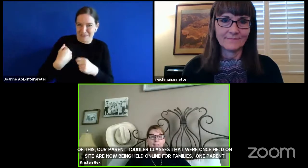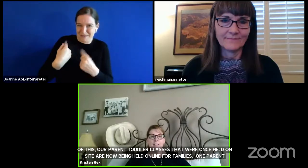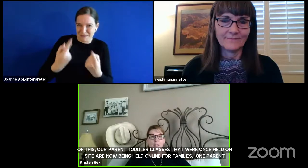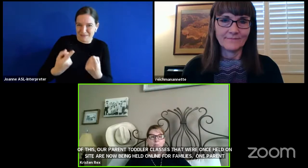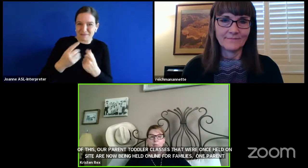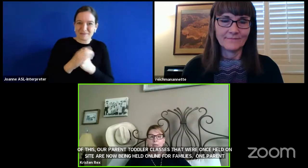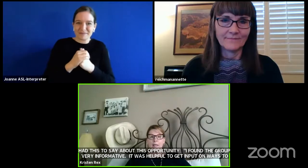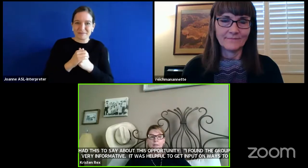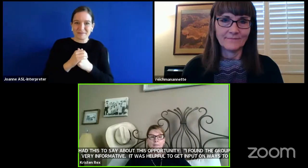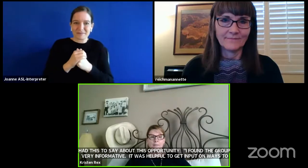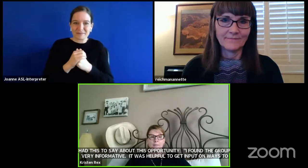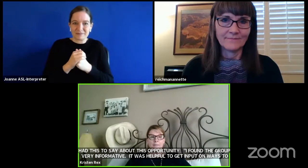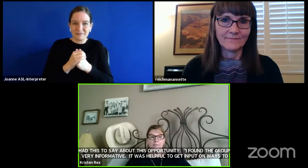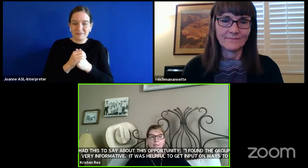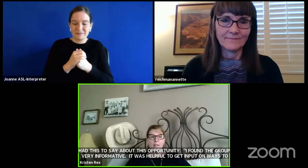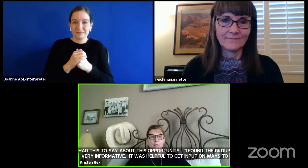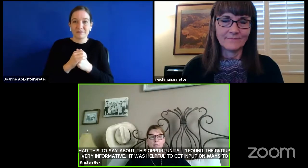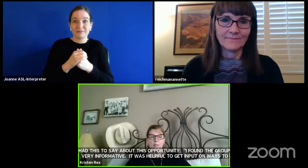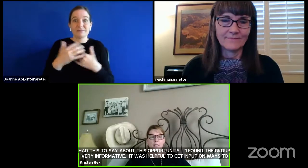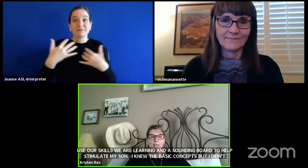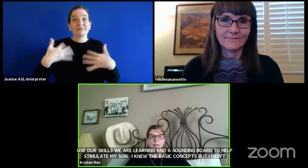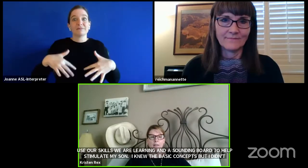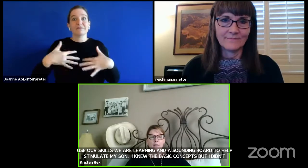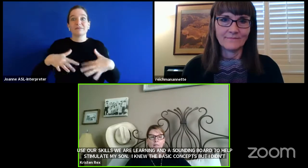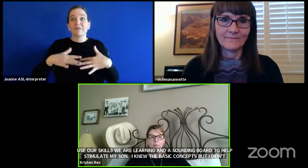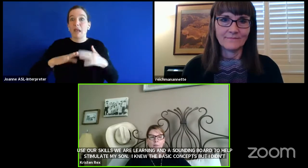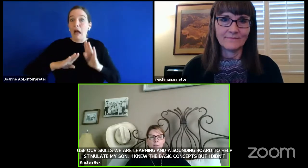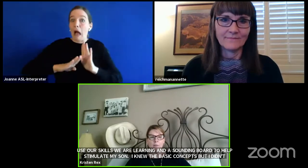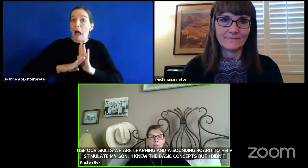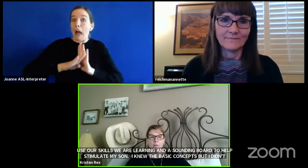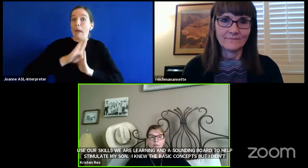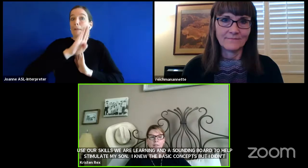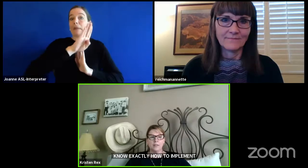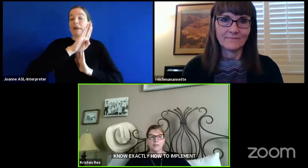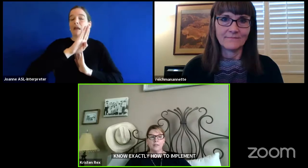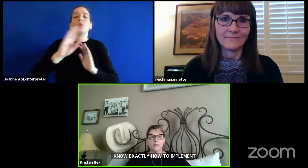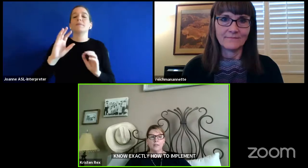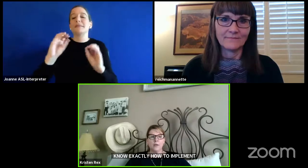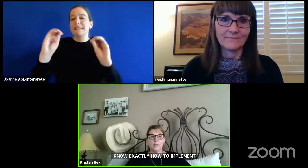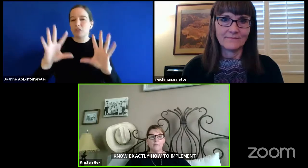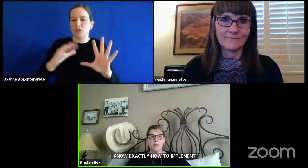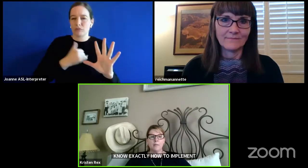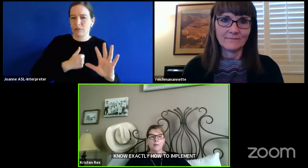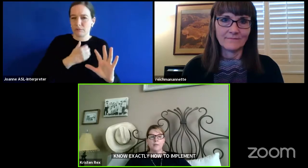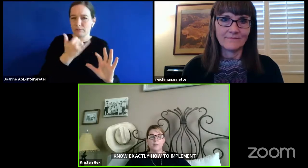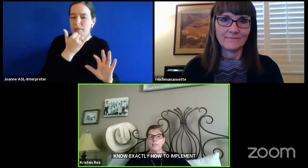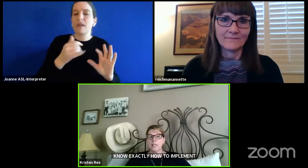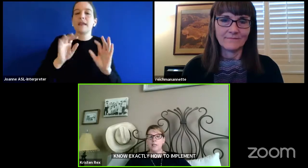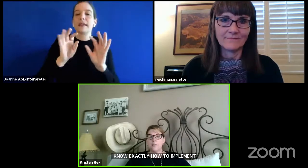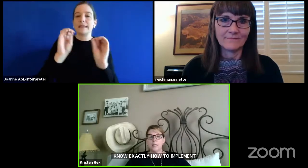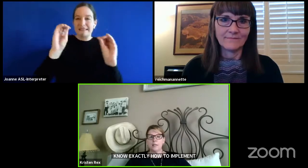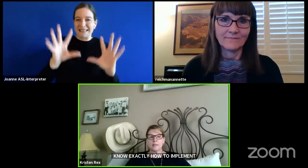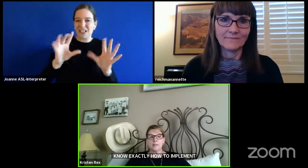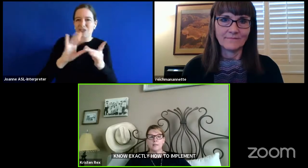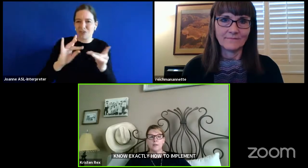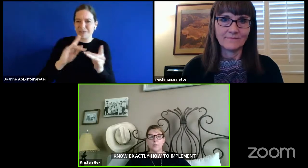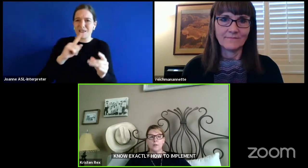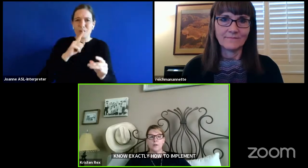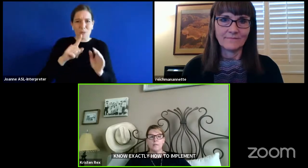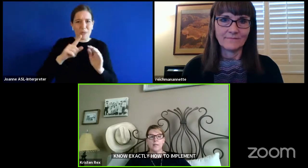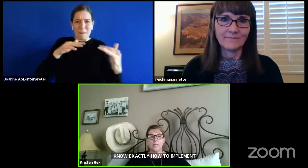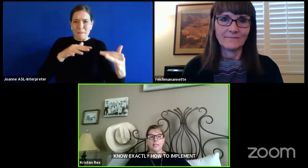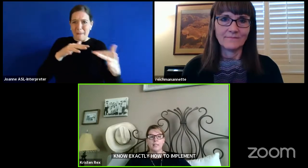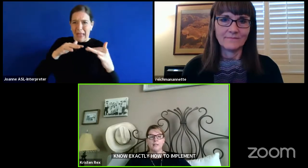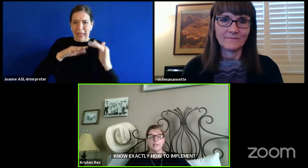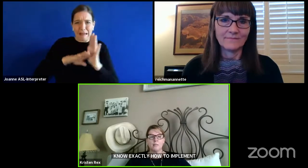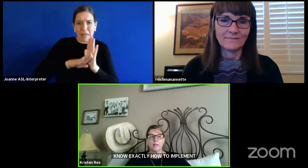This is an uphill battle, but I would do it again for my students, knowing that maybe those 10 minutes I saw